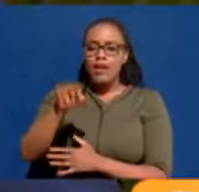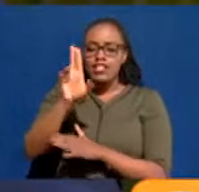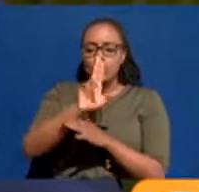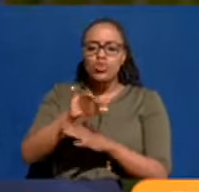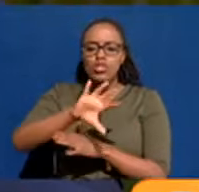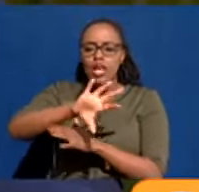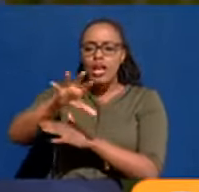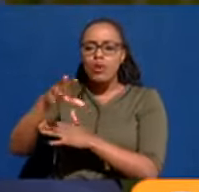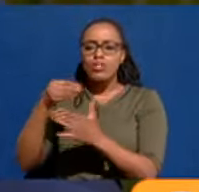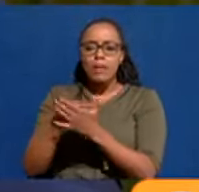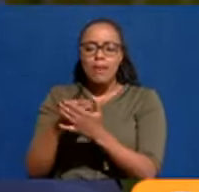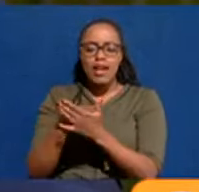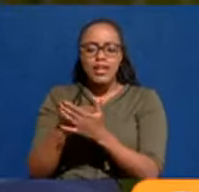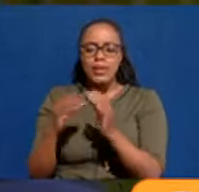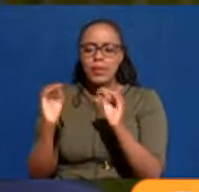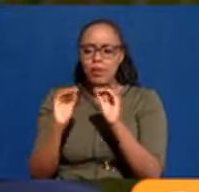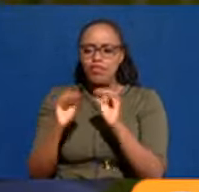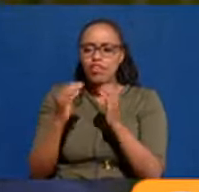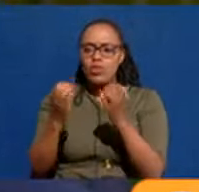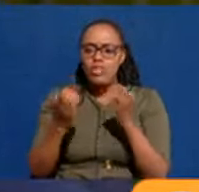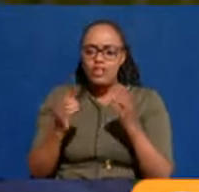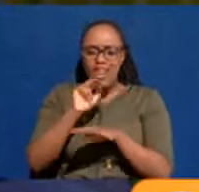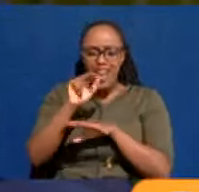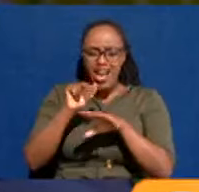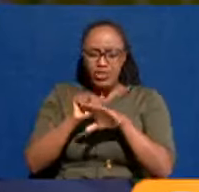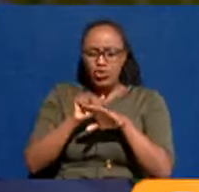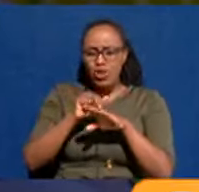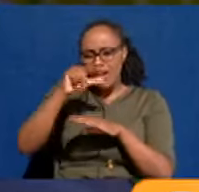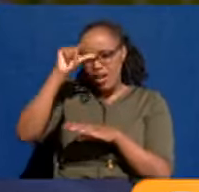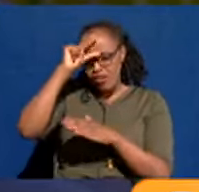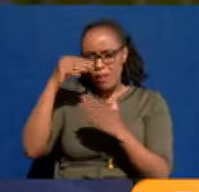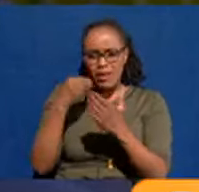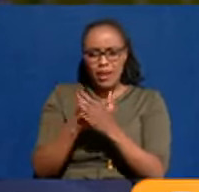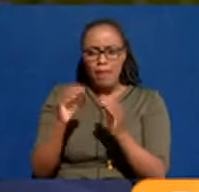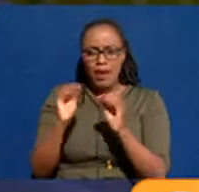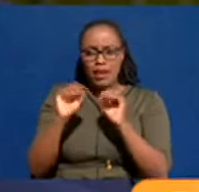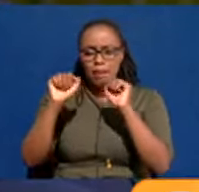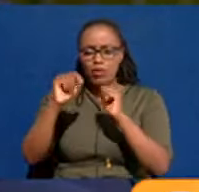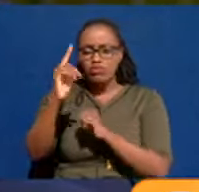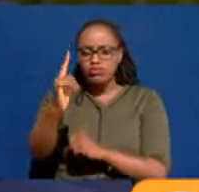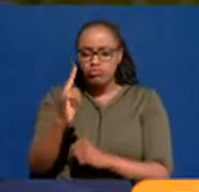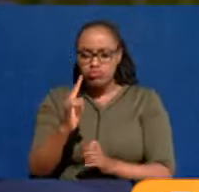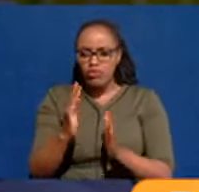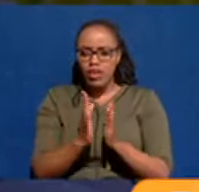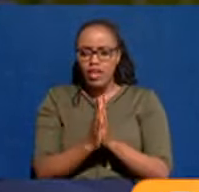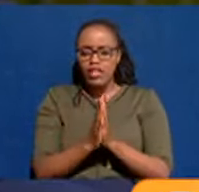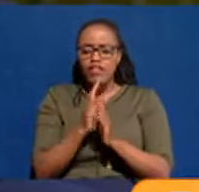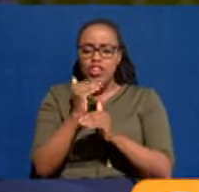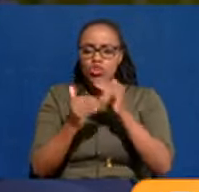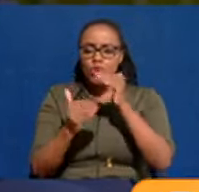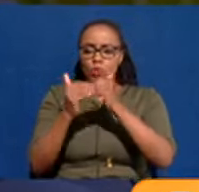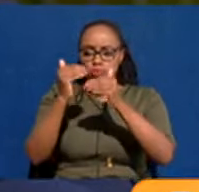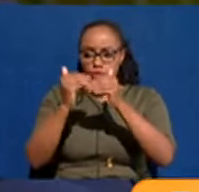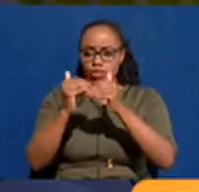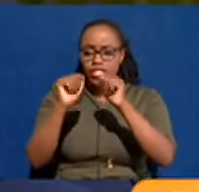money for this. You don't have to use national government money for this. We can actually come, put the infrastructure,